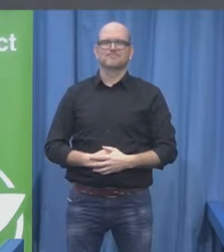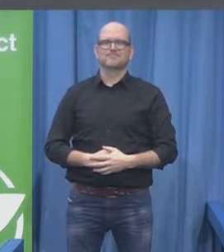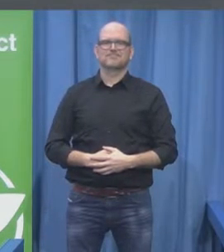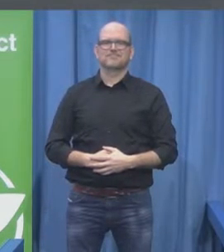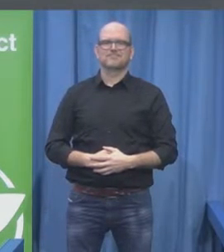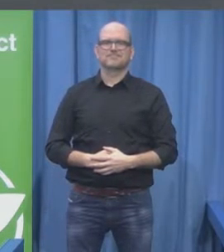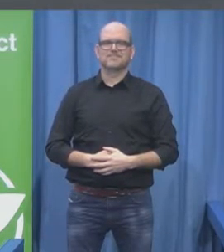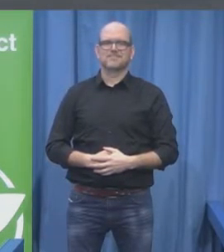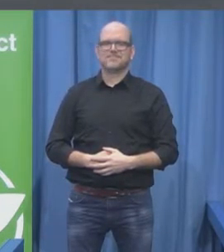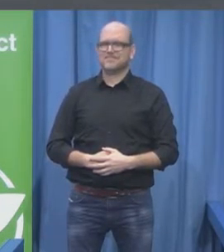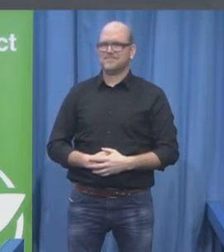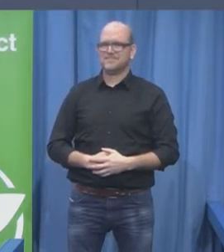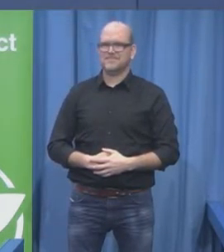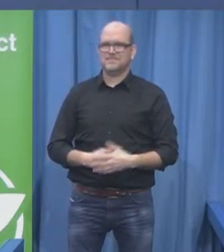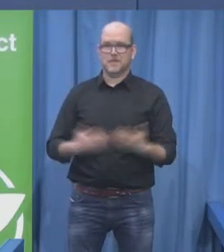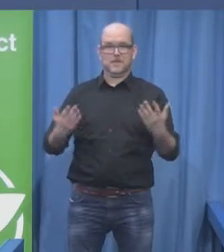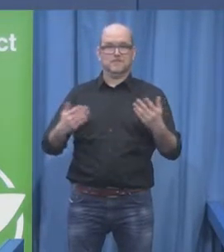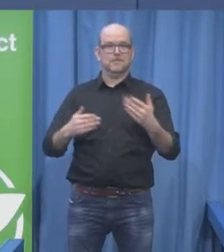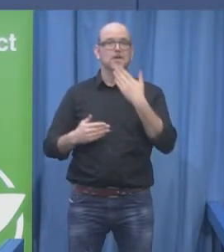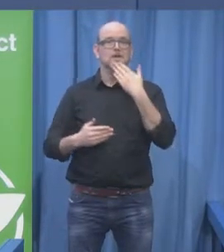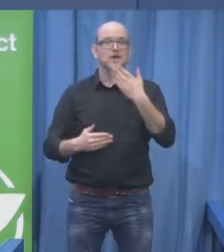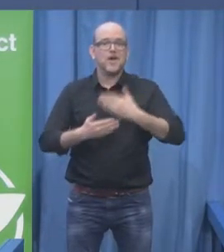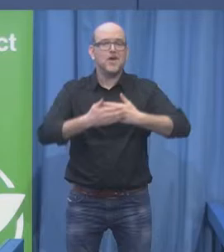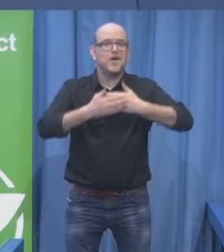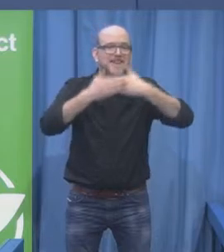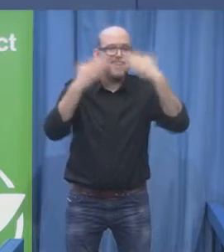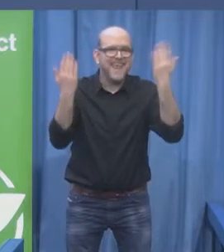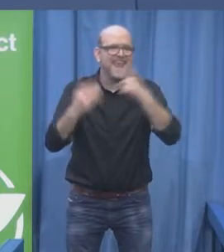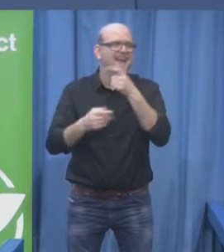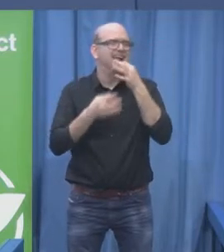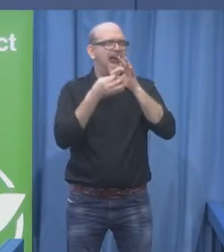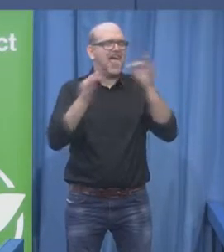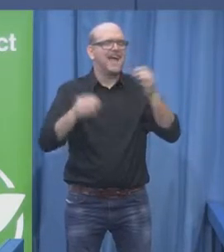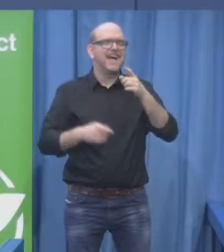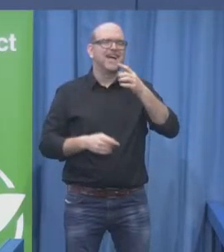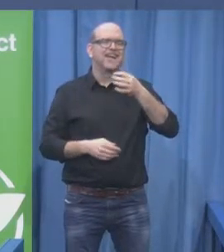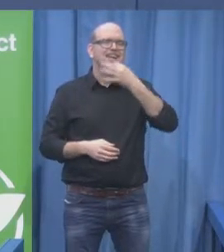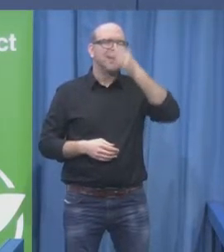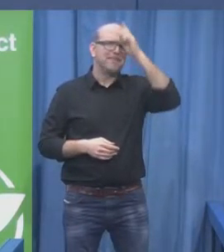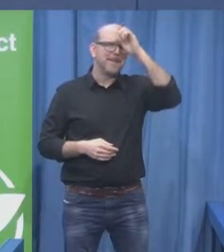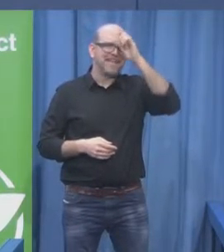Guten Tag. And now I switch to English. Good morning.